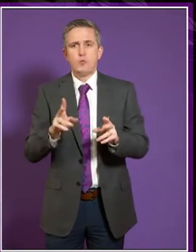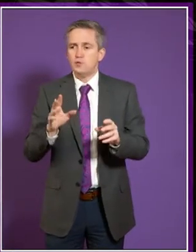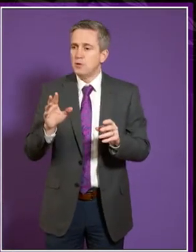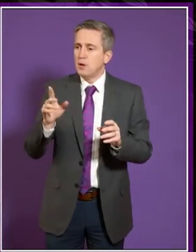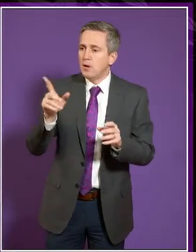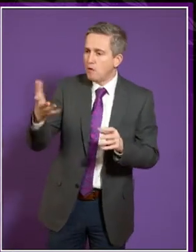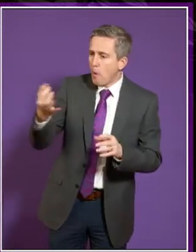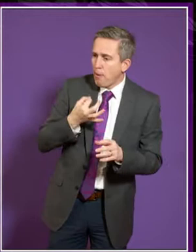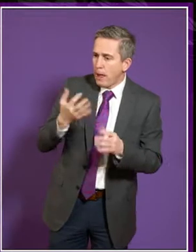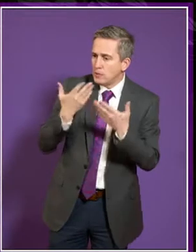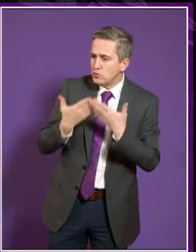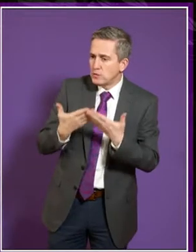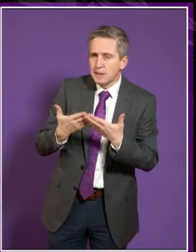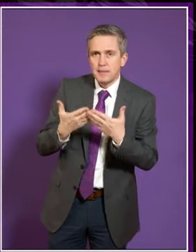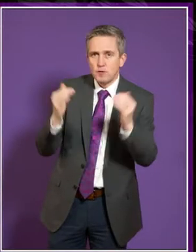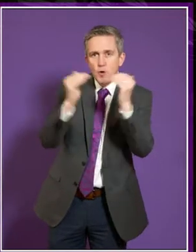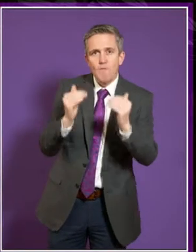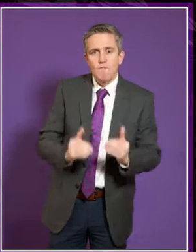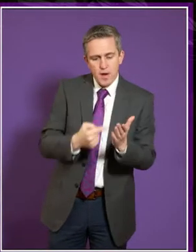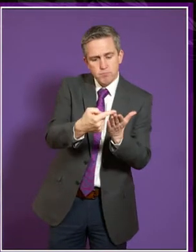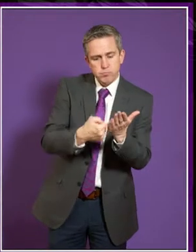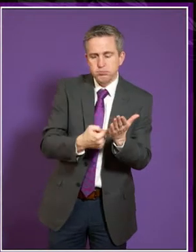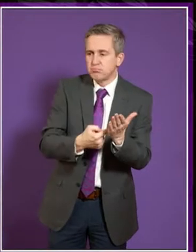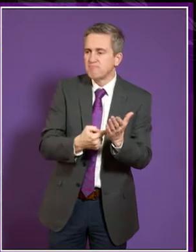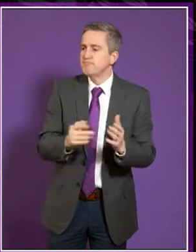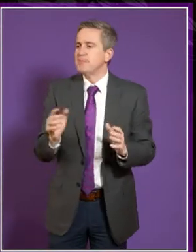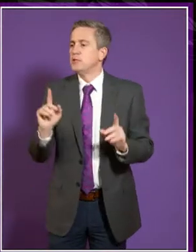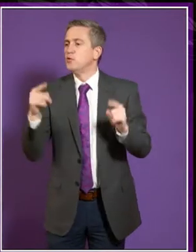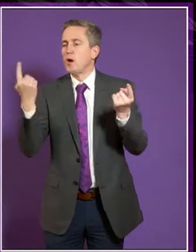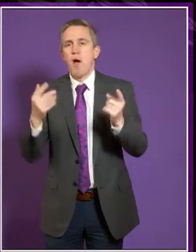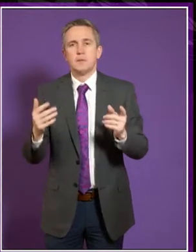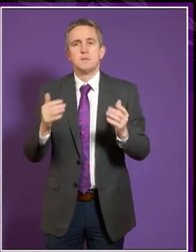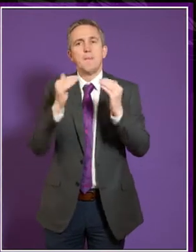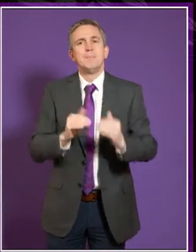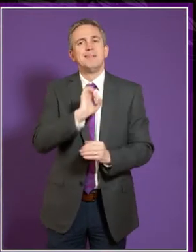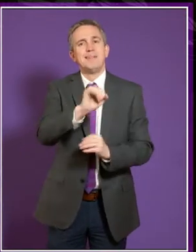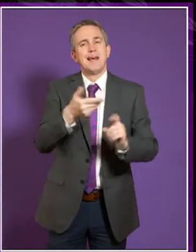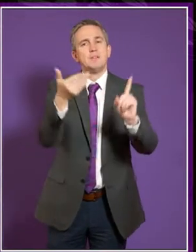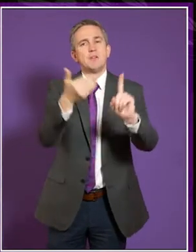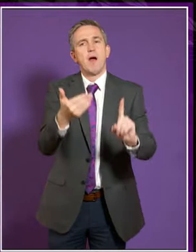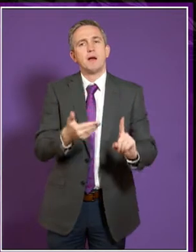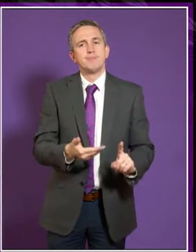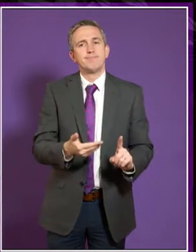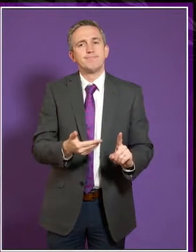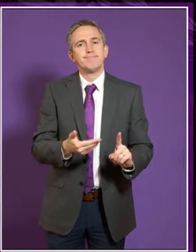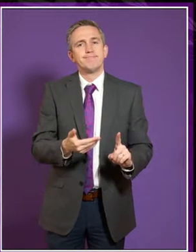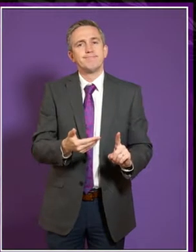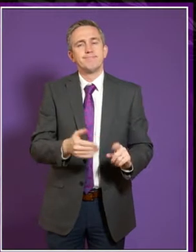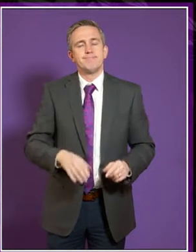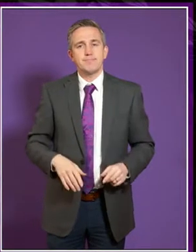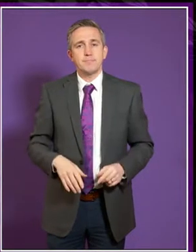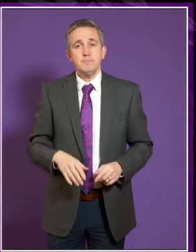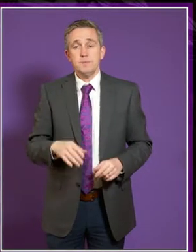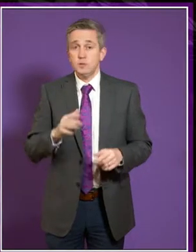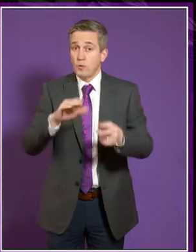outside that, again, you don't count to meeting a target. And although targets